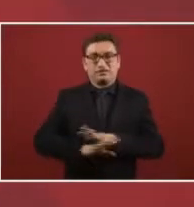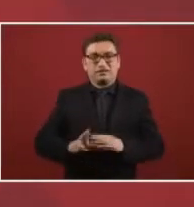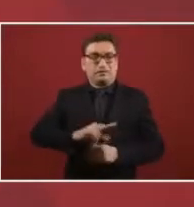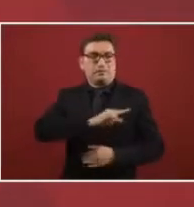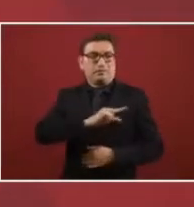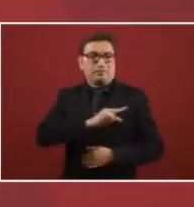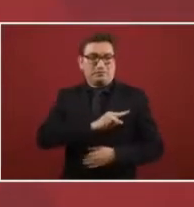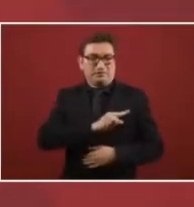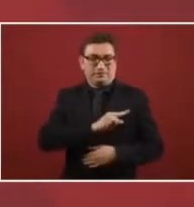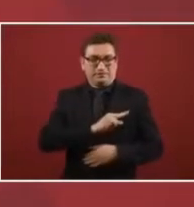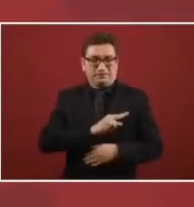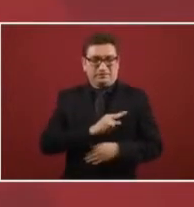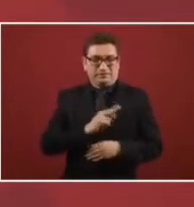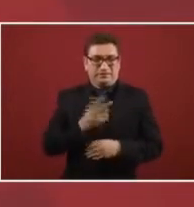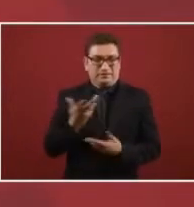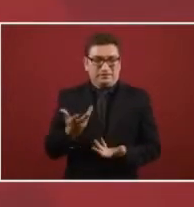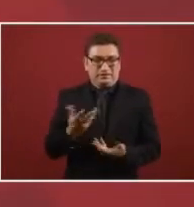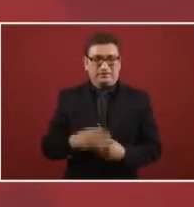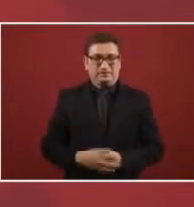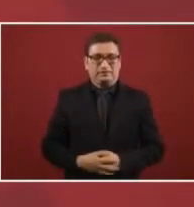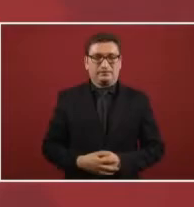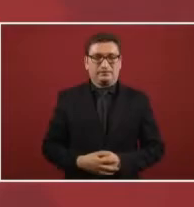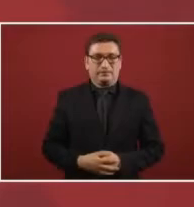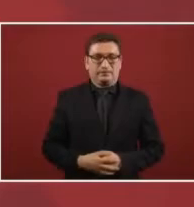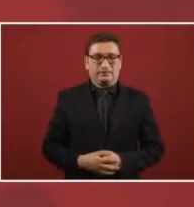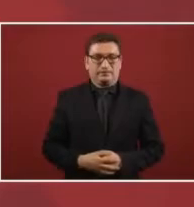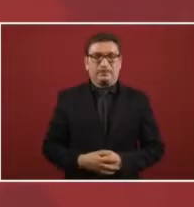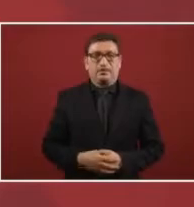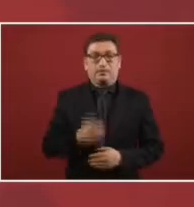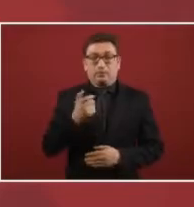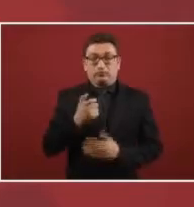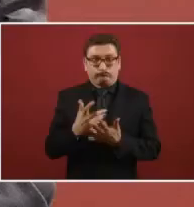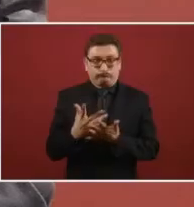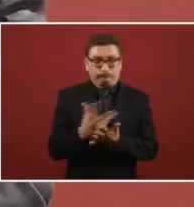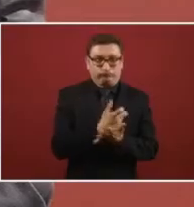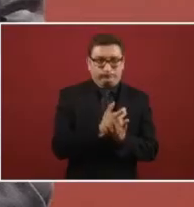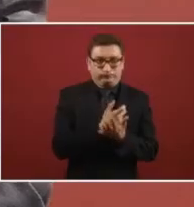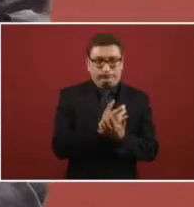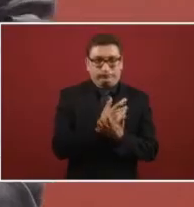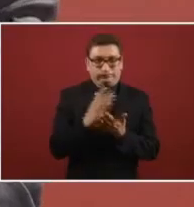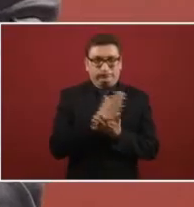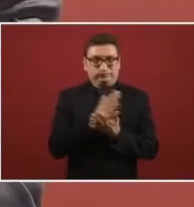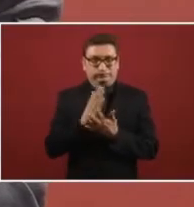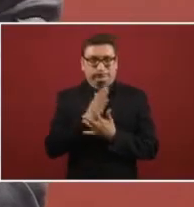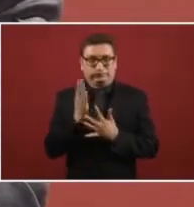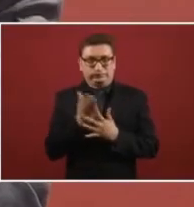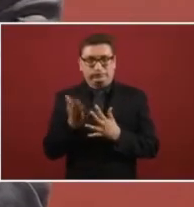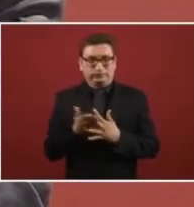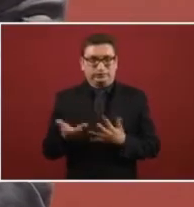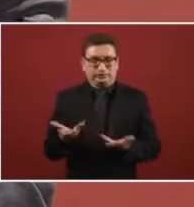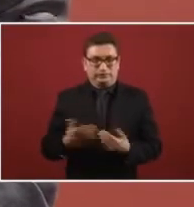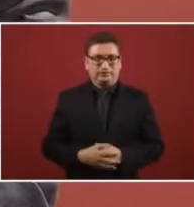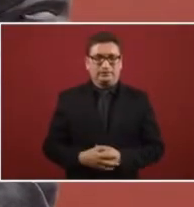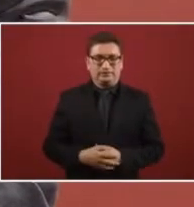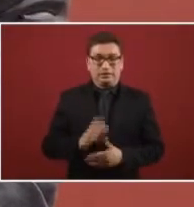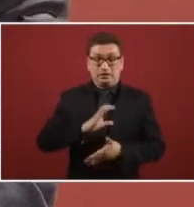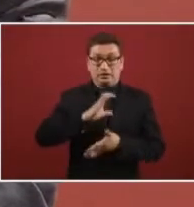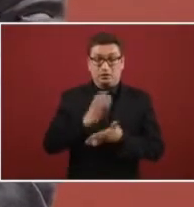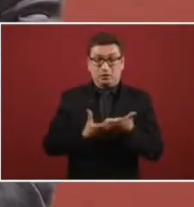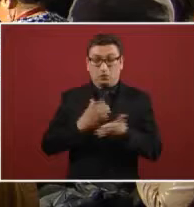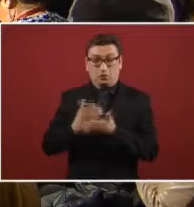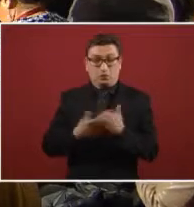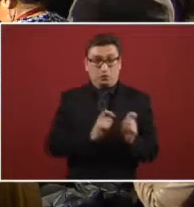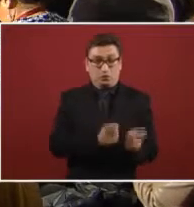they wanted to divide it this utility and at the end